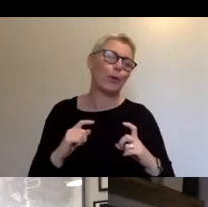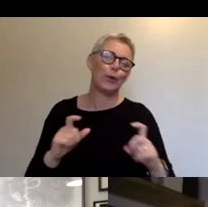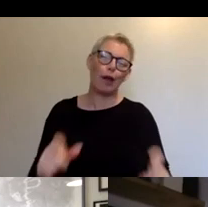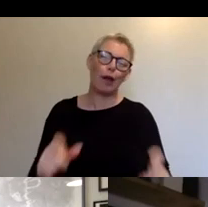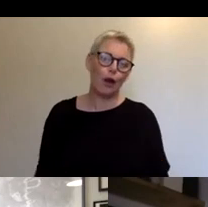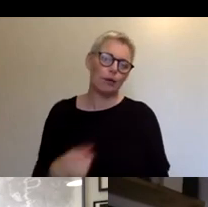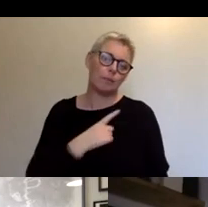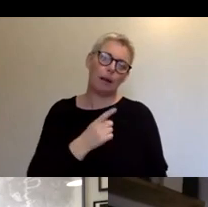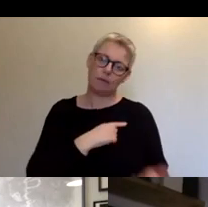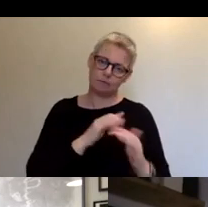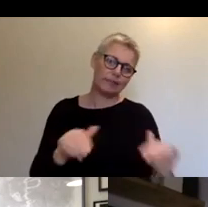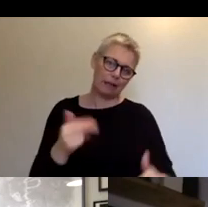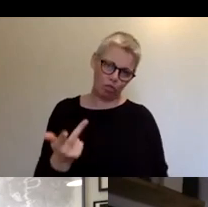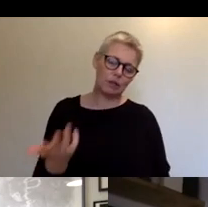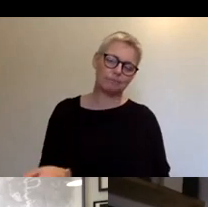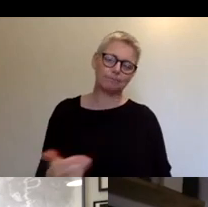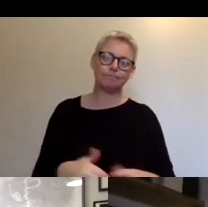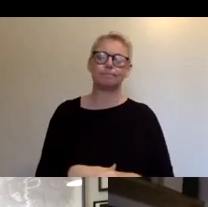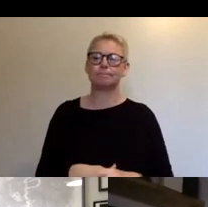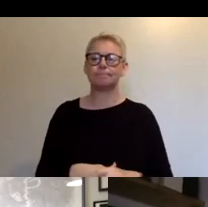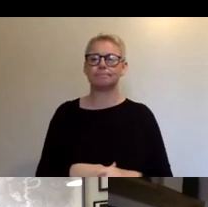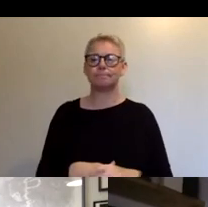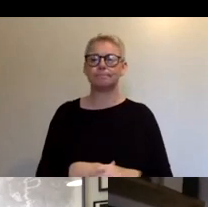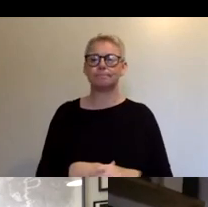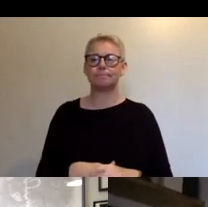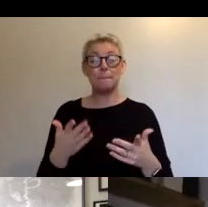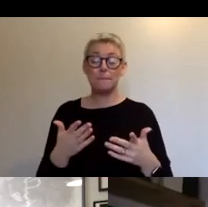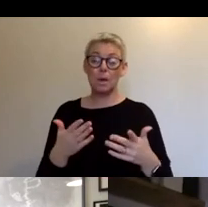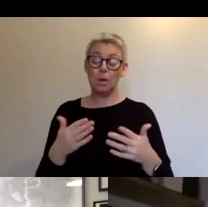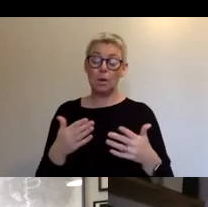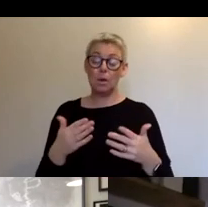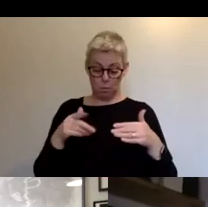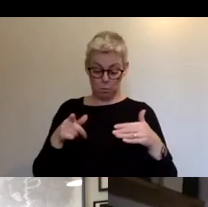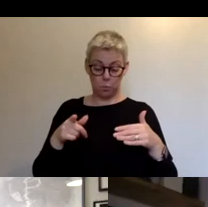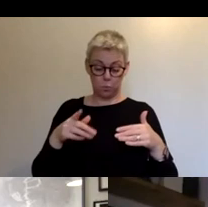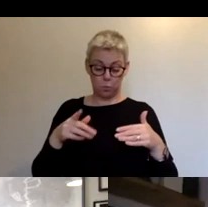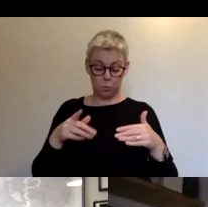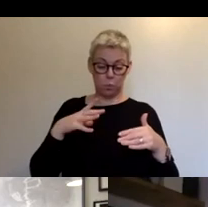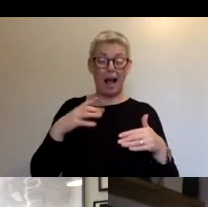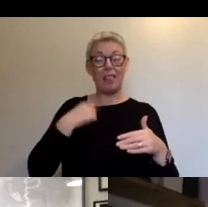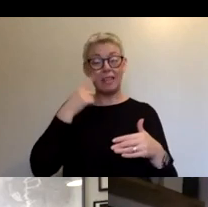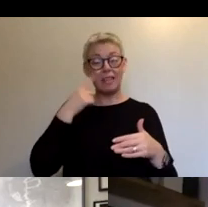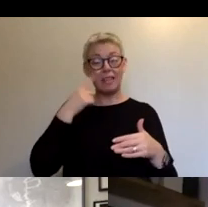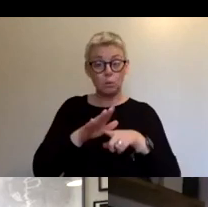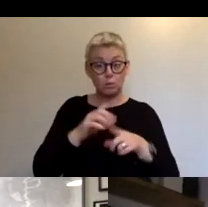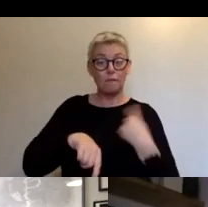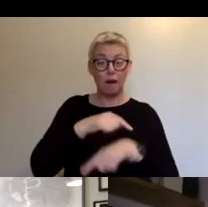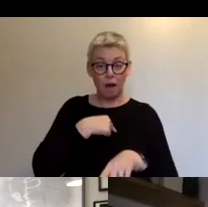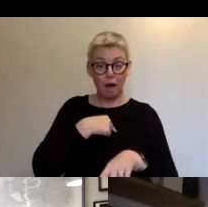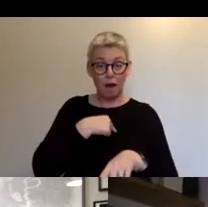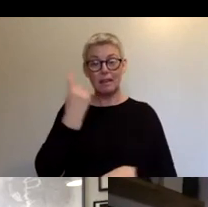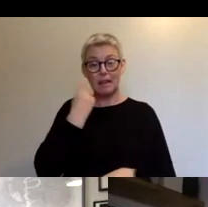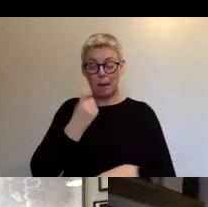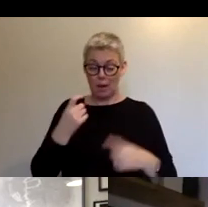is all baby steps in the end of the day is taking those steps of doing, how do we do both? And what do we improve about both to improve it for everyone?